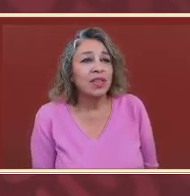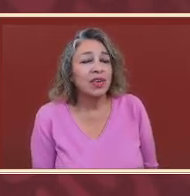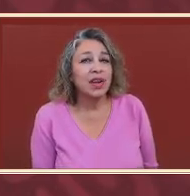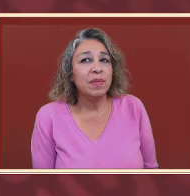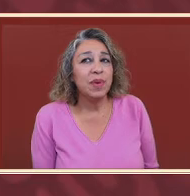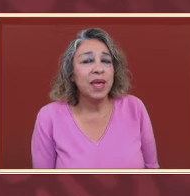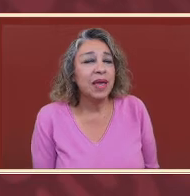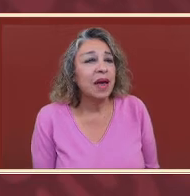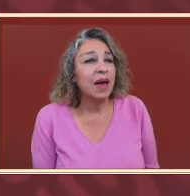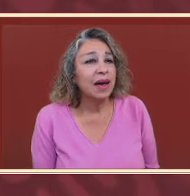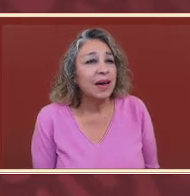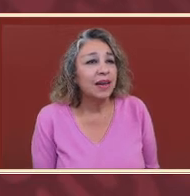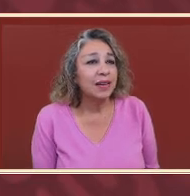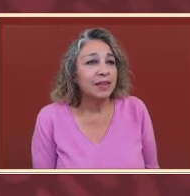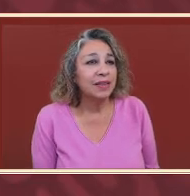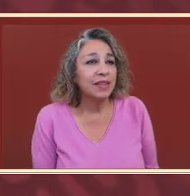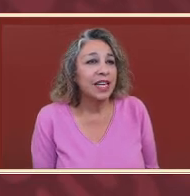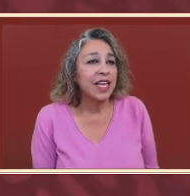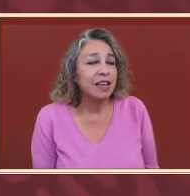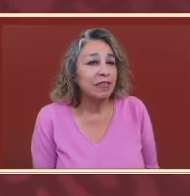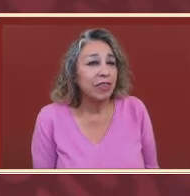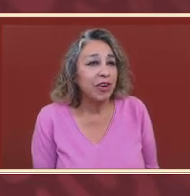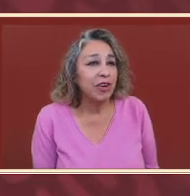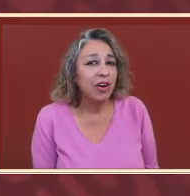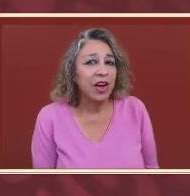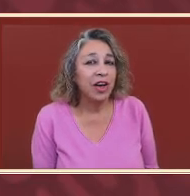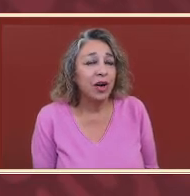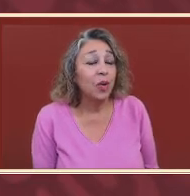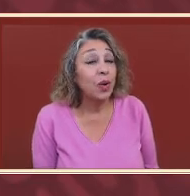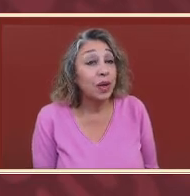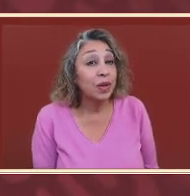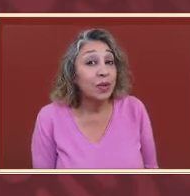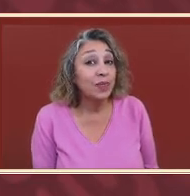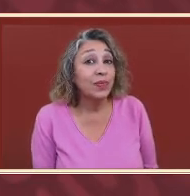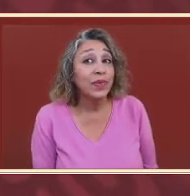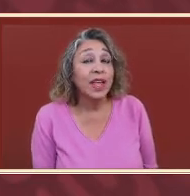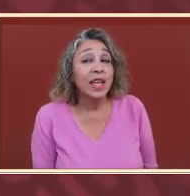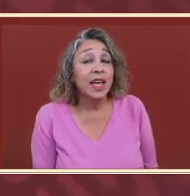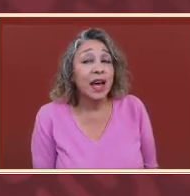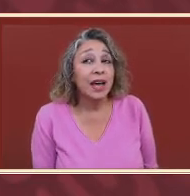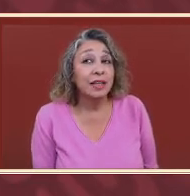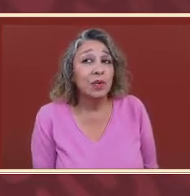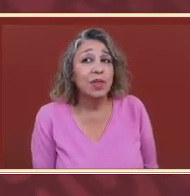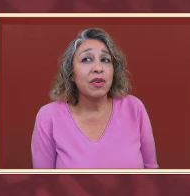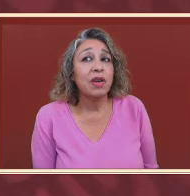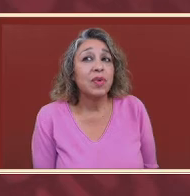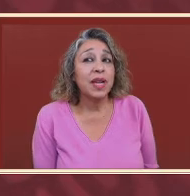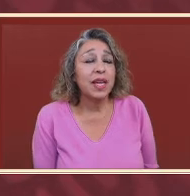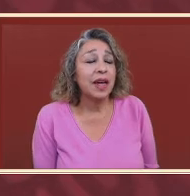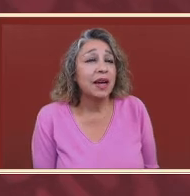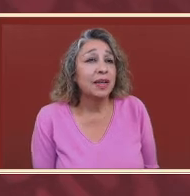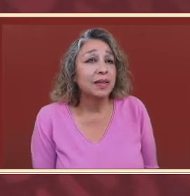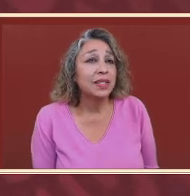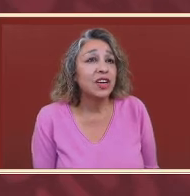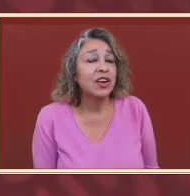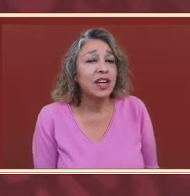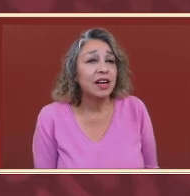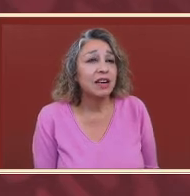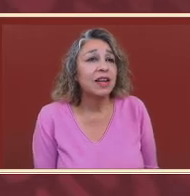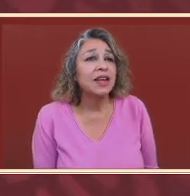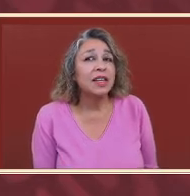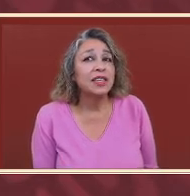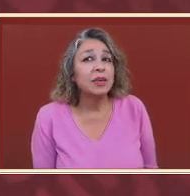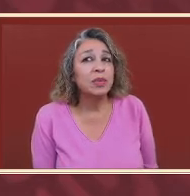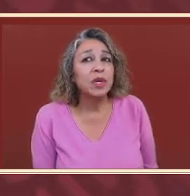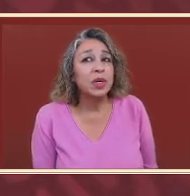they're going to be digging for oil. Well, they're already started